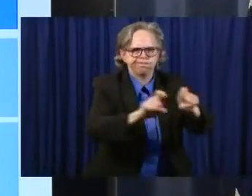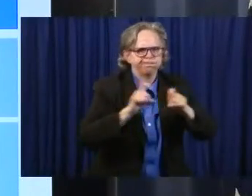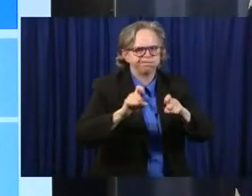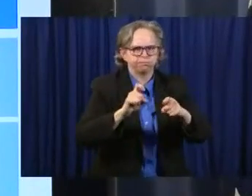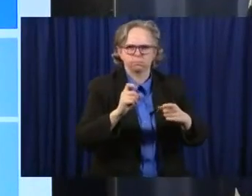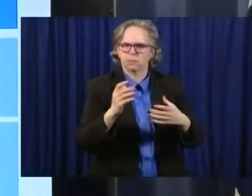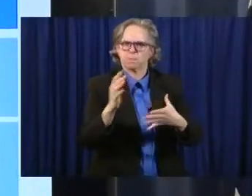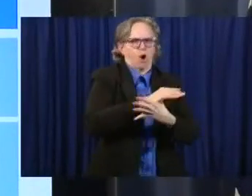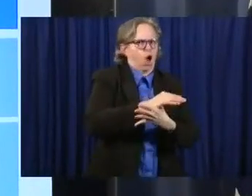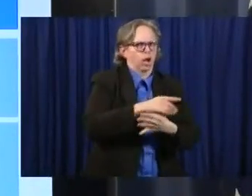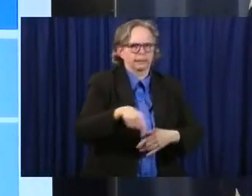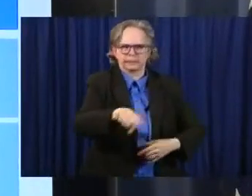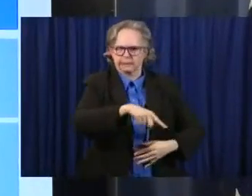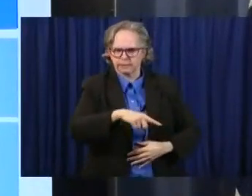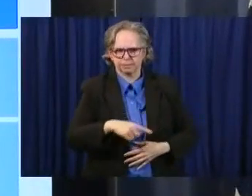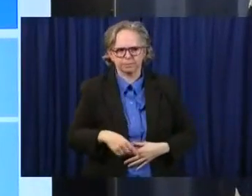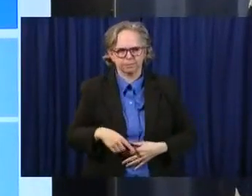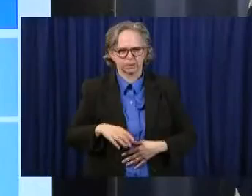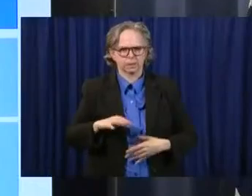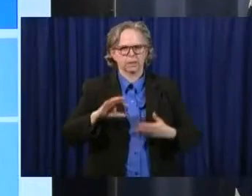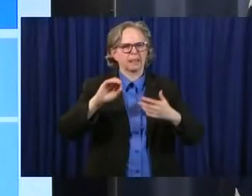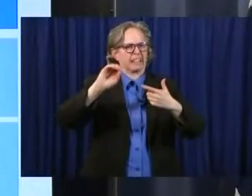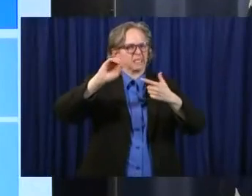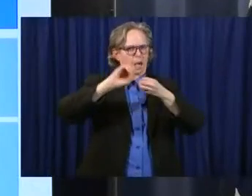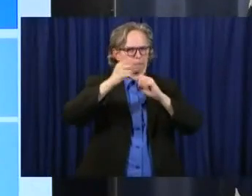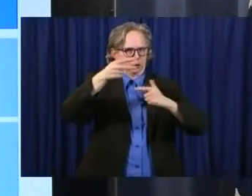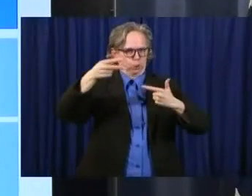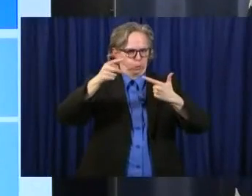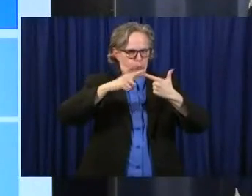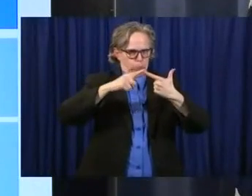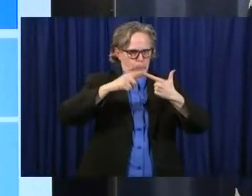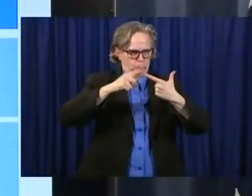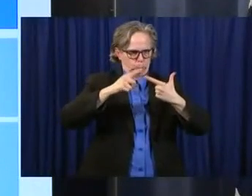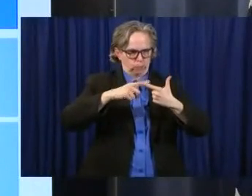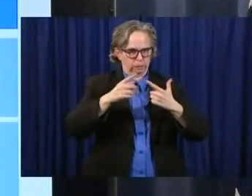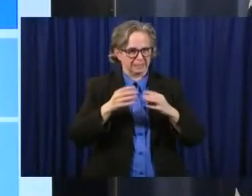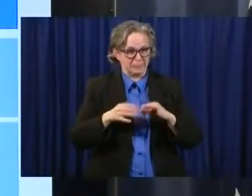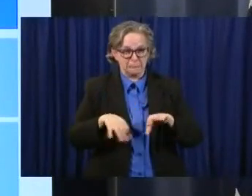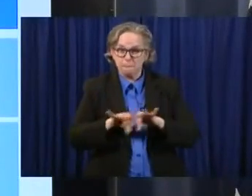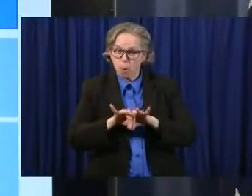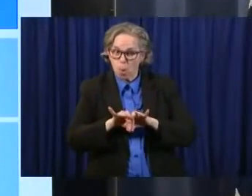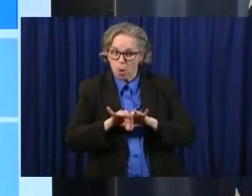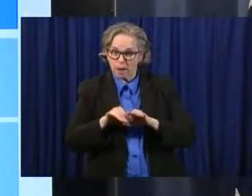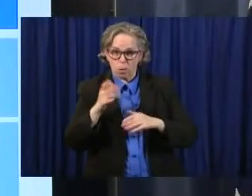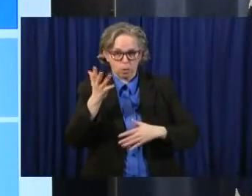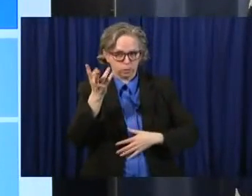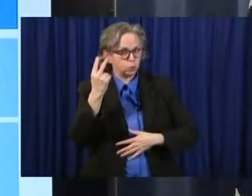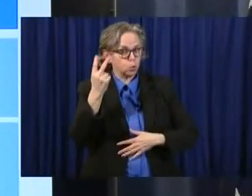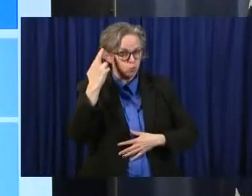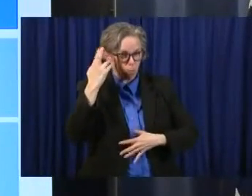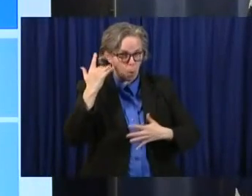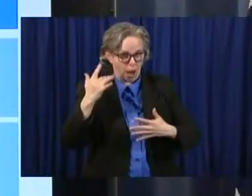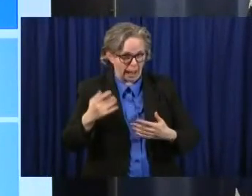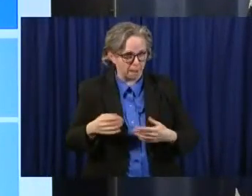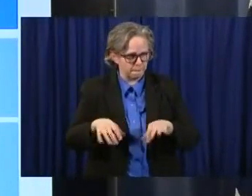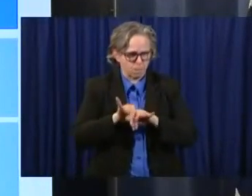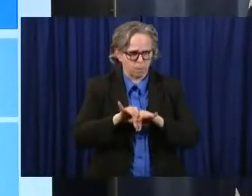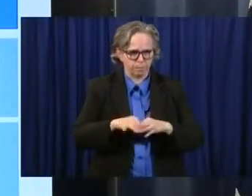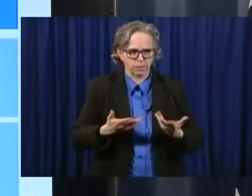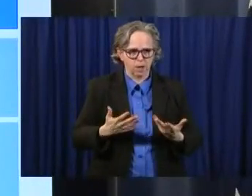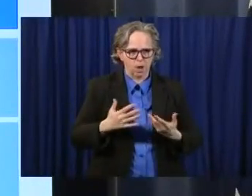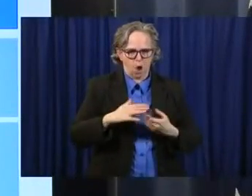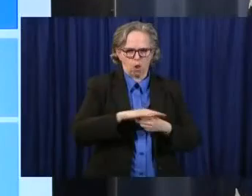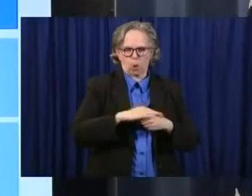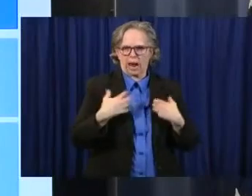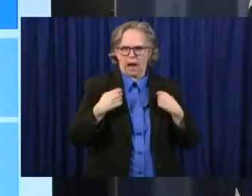part of priority two is. And that's important for two reasons. First of all, local health departments will play a major